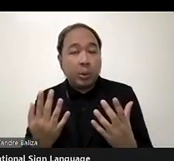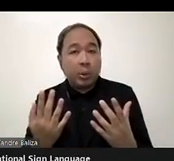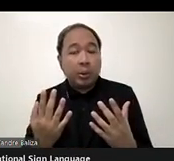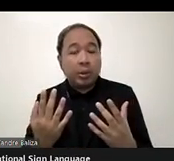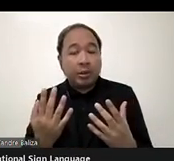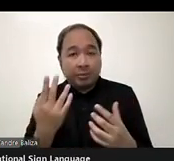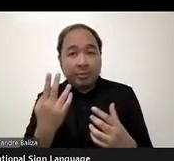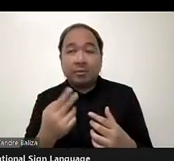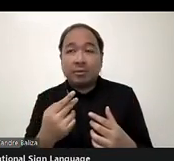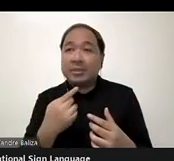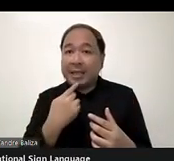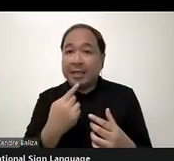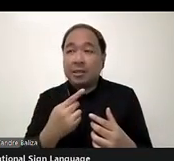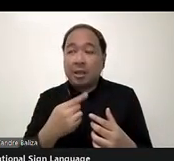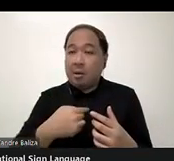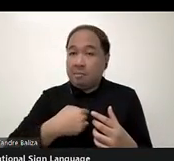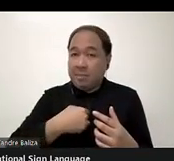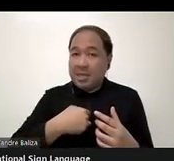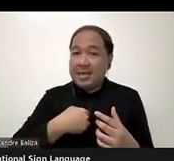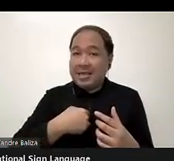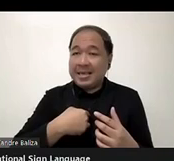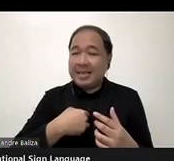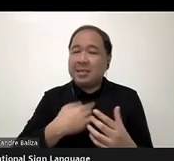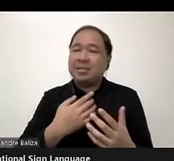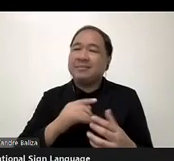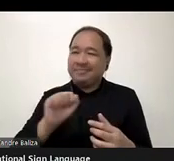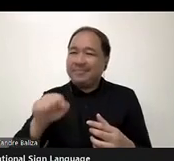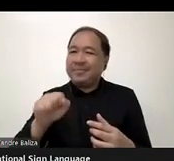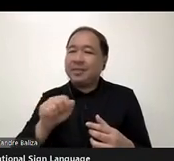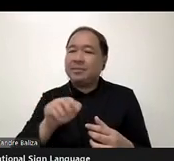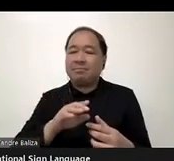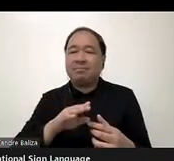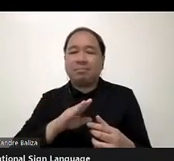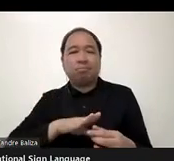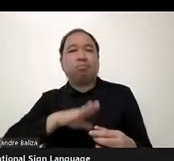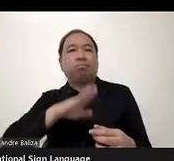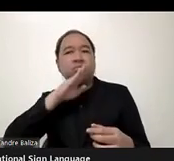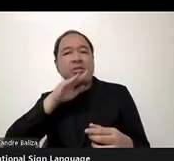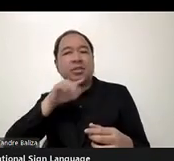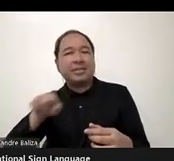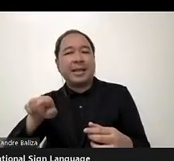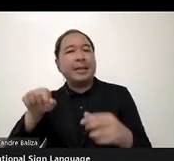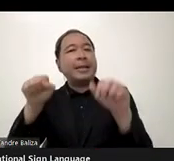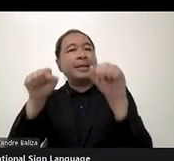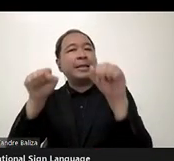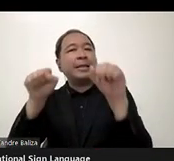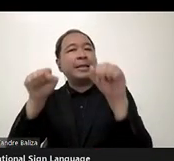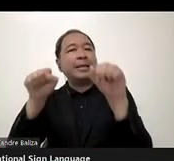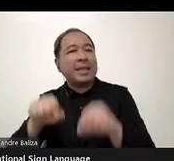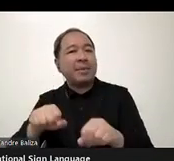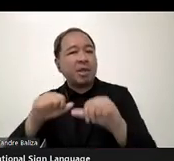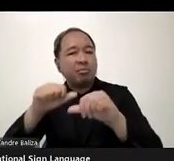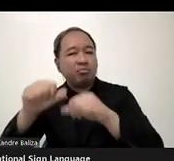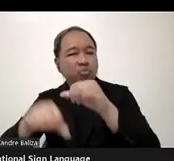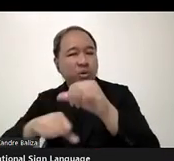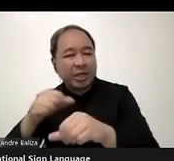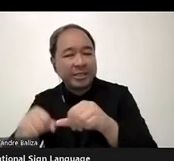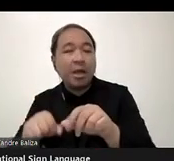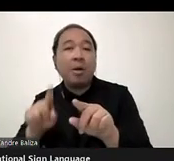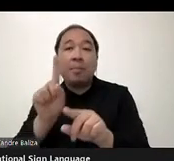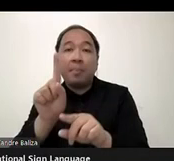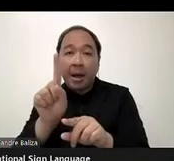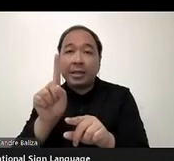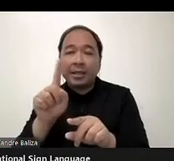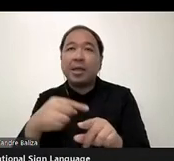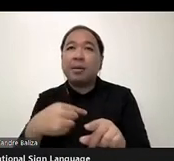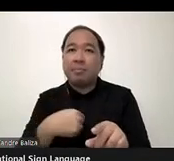I am not totally disappointed with the system, I do share the disappointments, but I totally am not disappointed with the system. That's